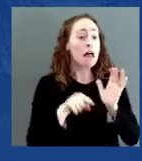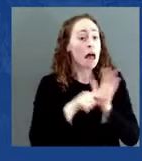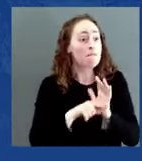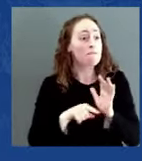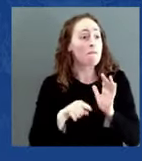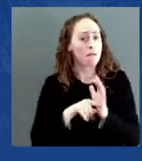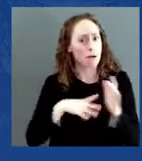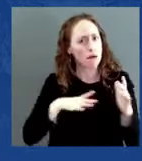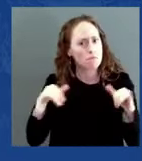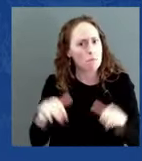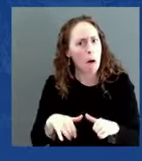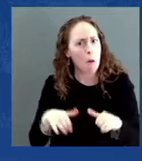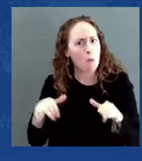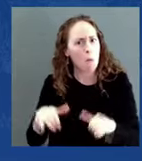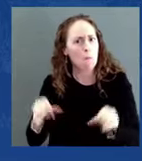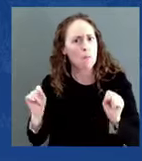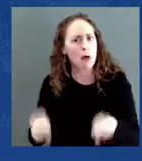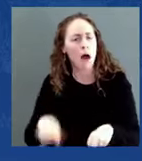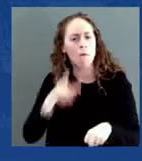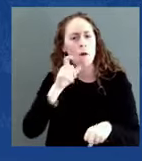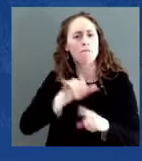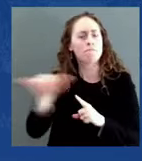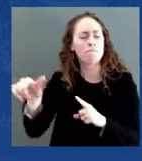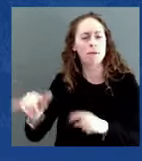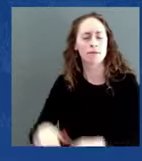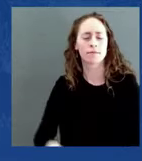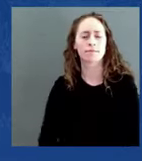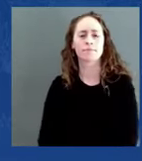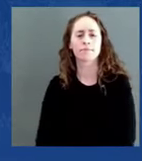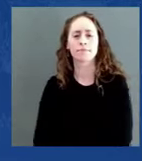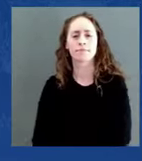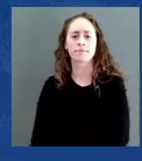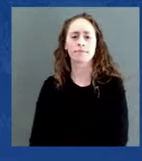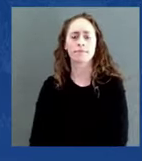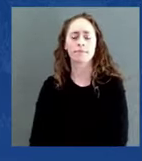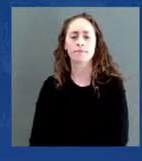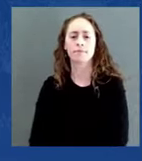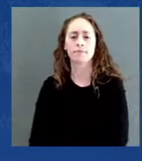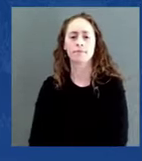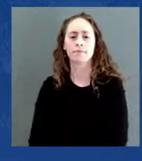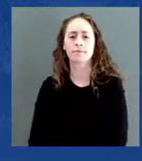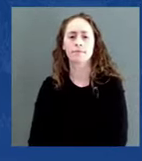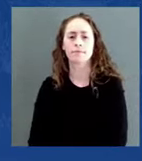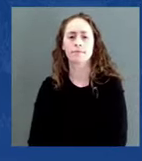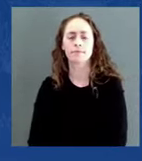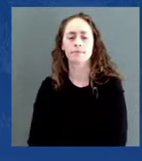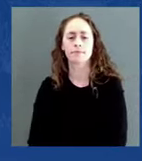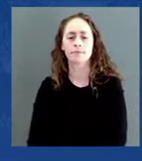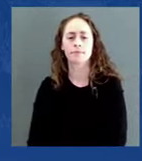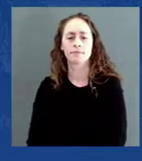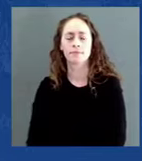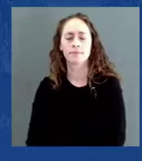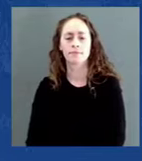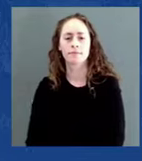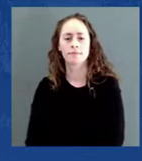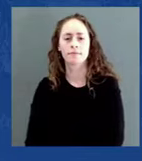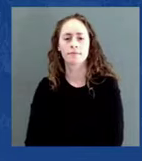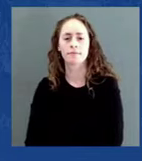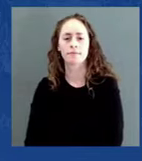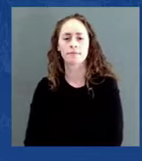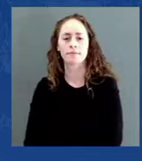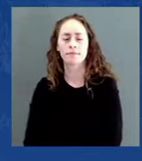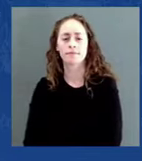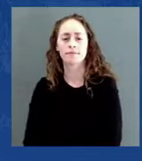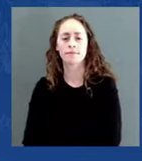Excuse me, if there's any impediments in this practice, they can learn to implement exactly what the best way to do this